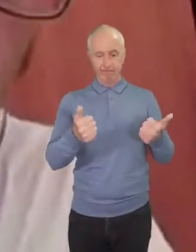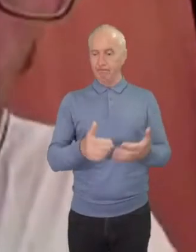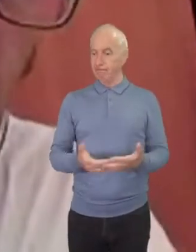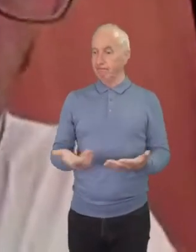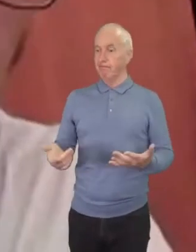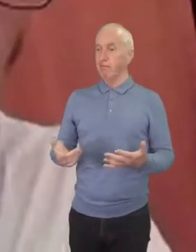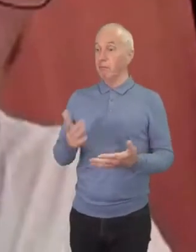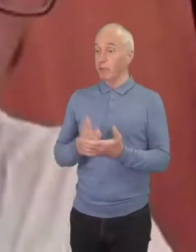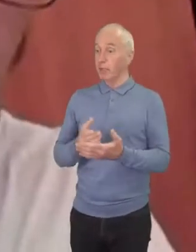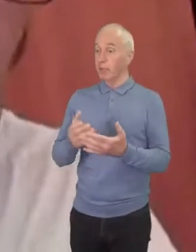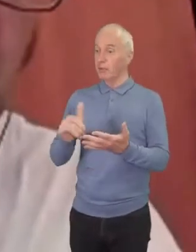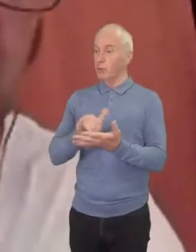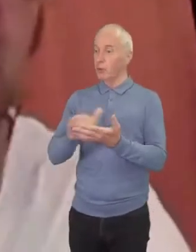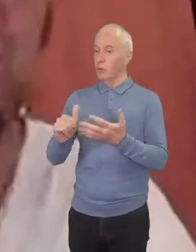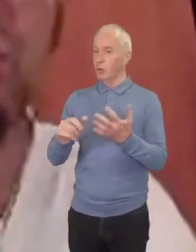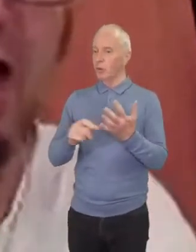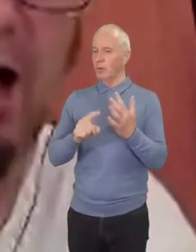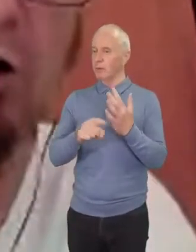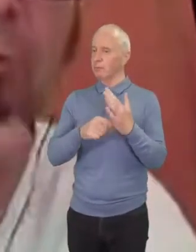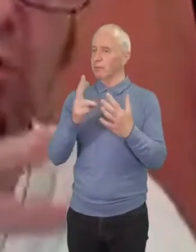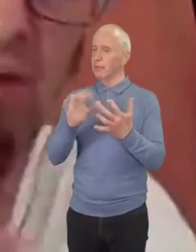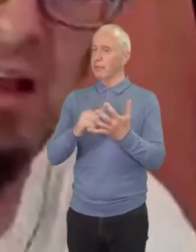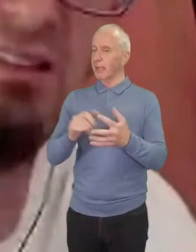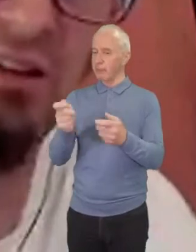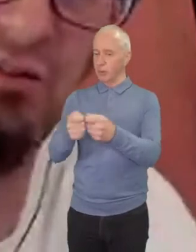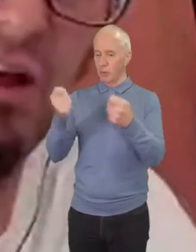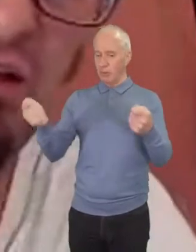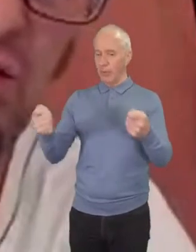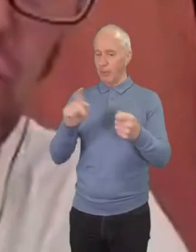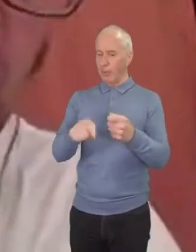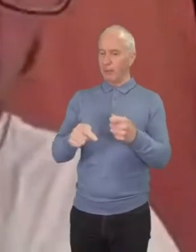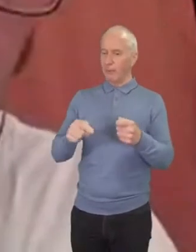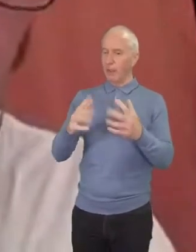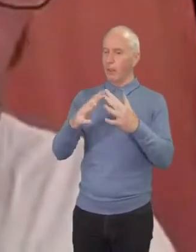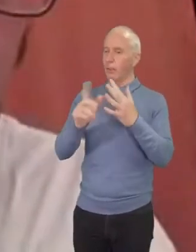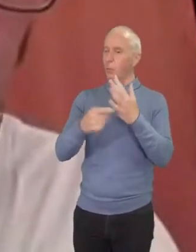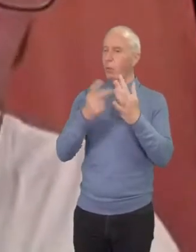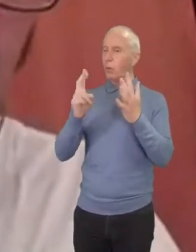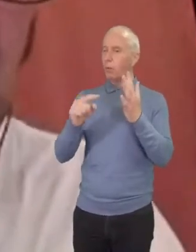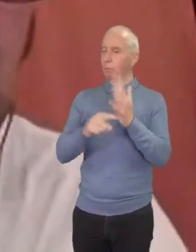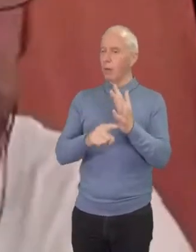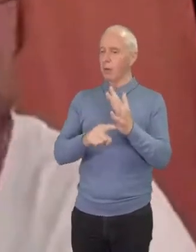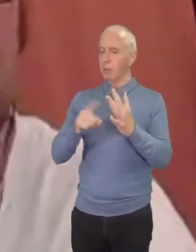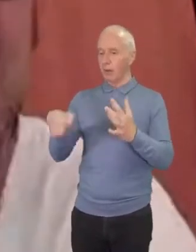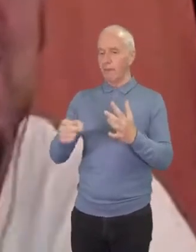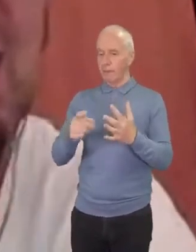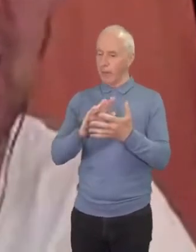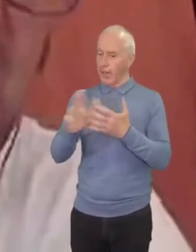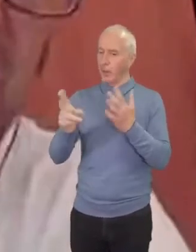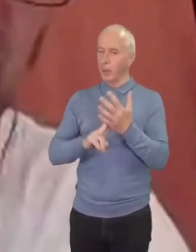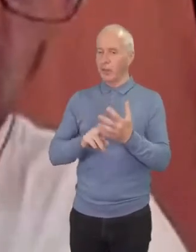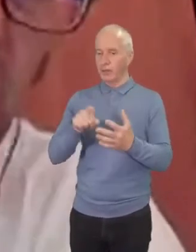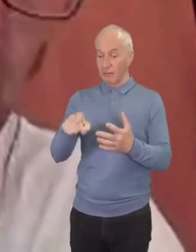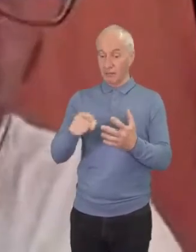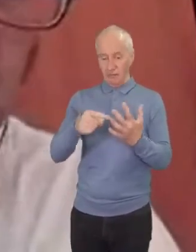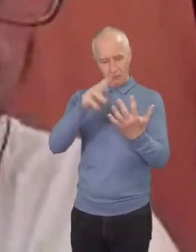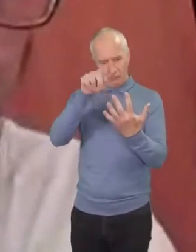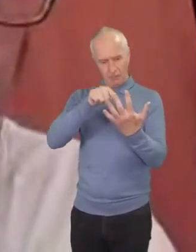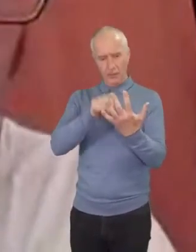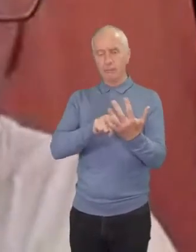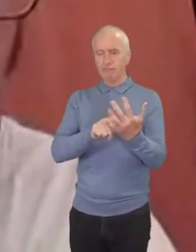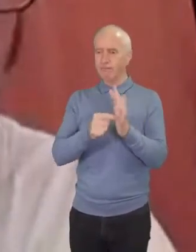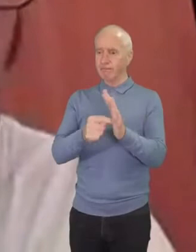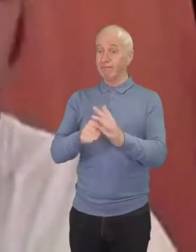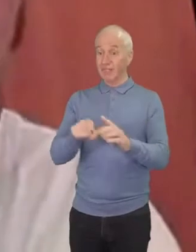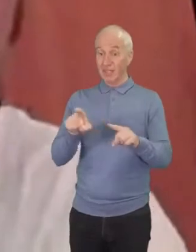the walmart of heroin and it shows how pervasive the drug economy is and i think seeing it as an economy